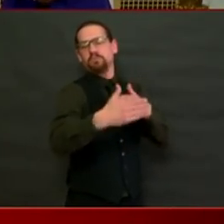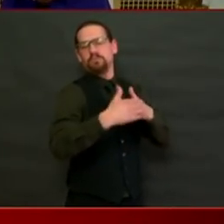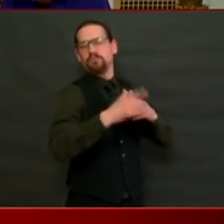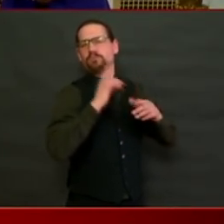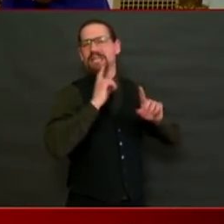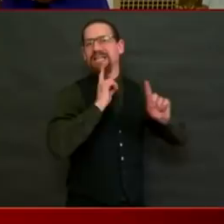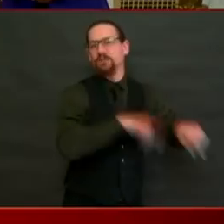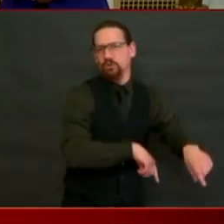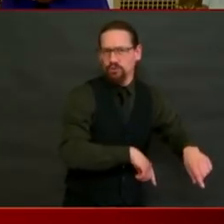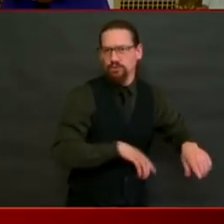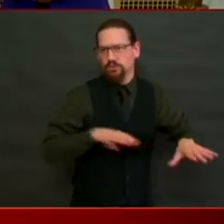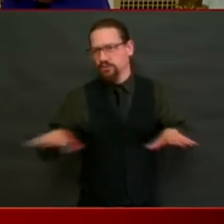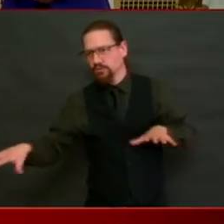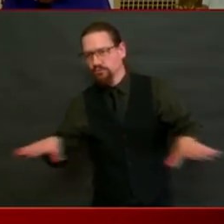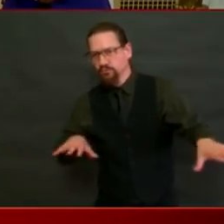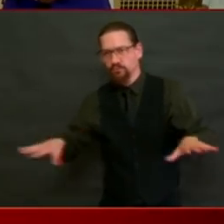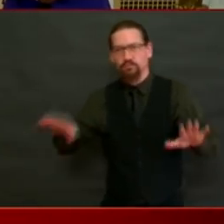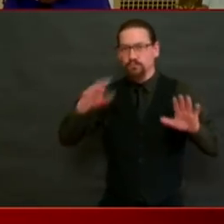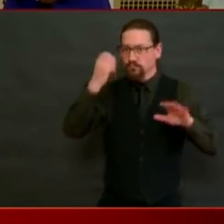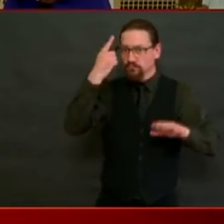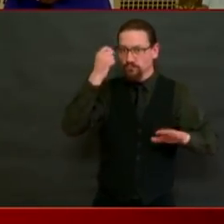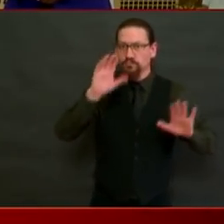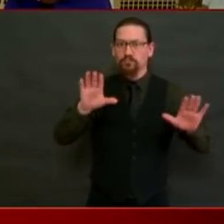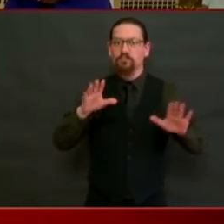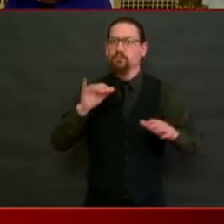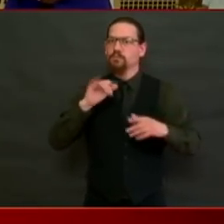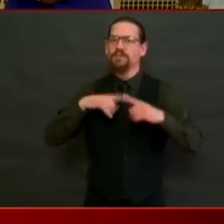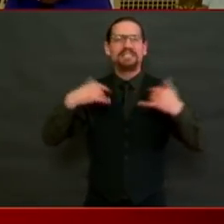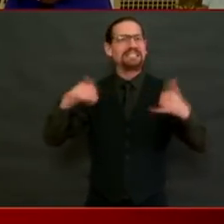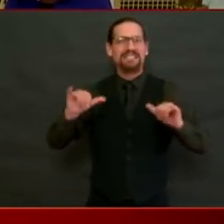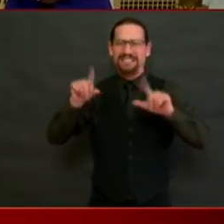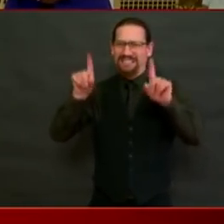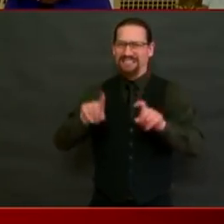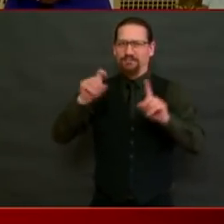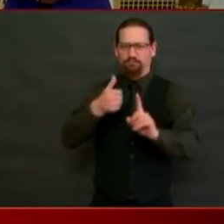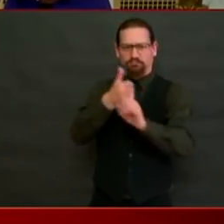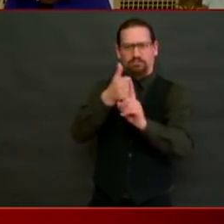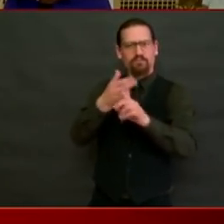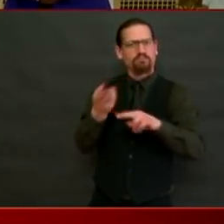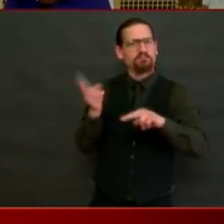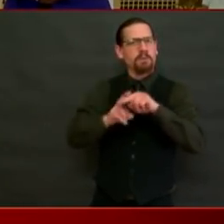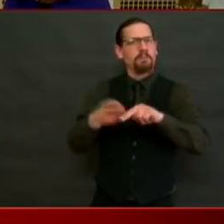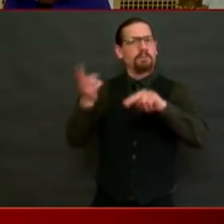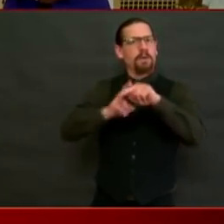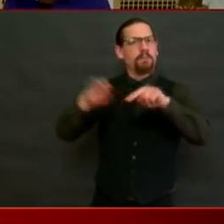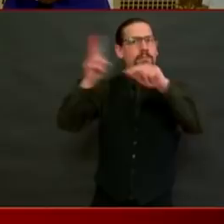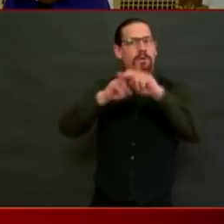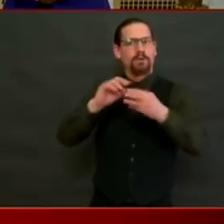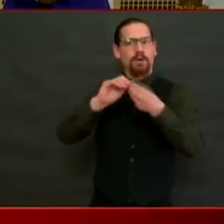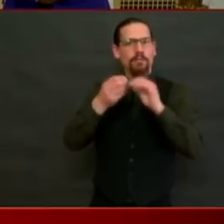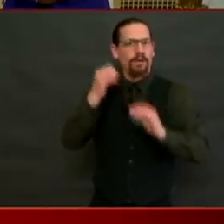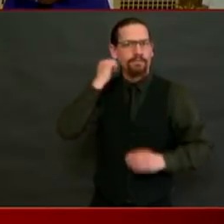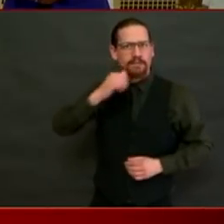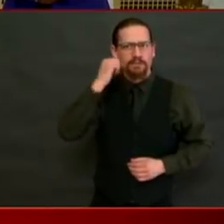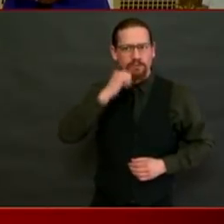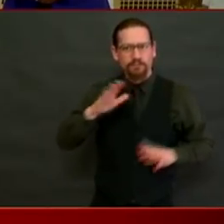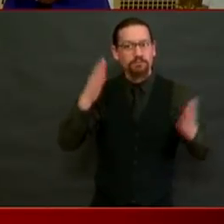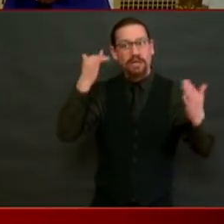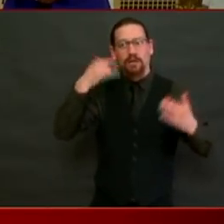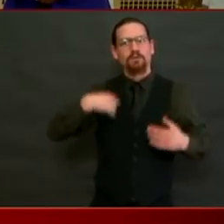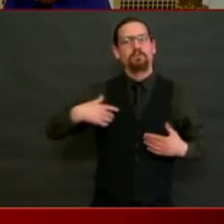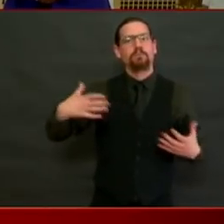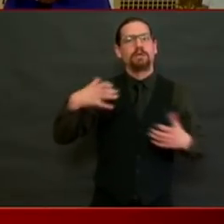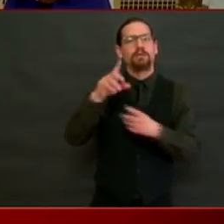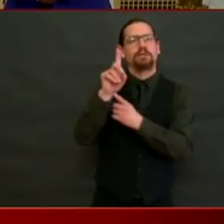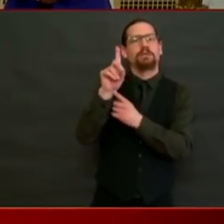let's go ahead and get us those referrals so we can get more accurate data around who's getting sick, how many people